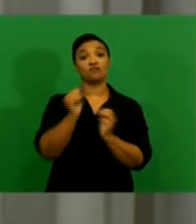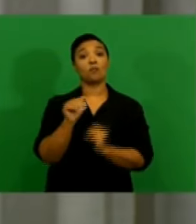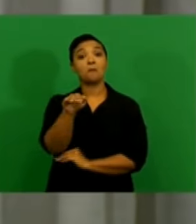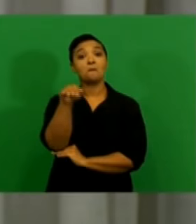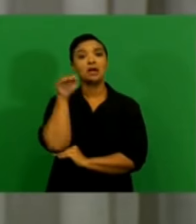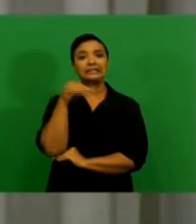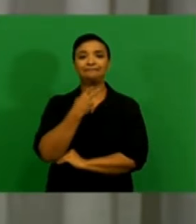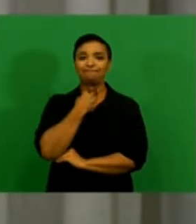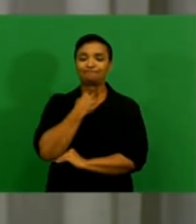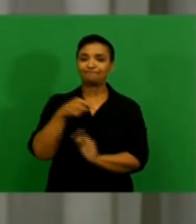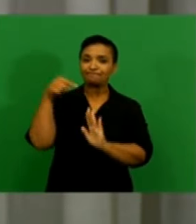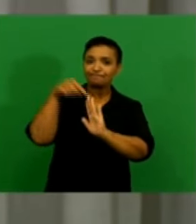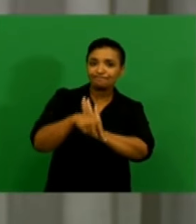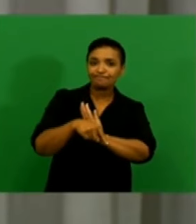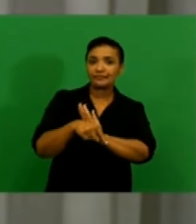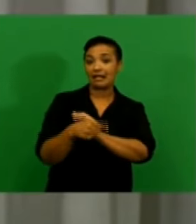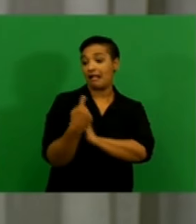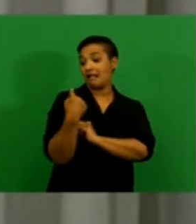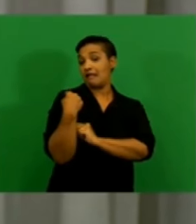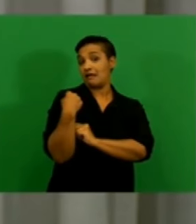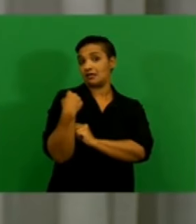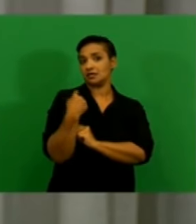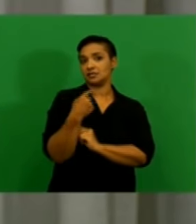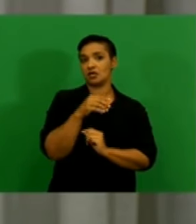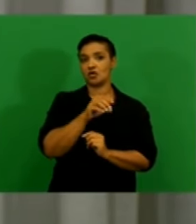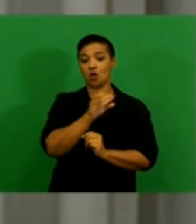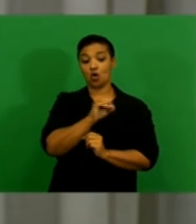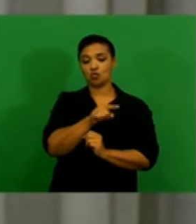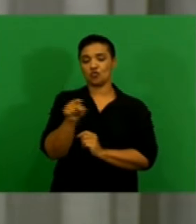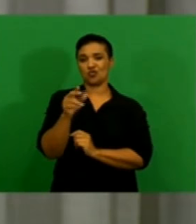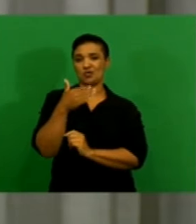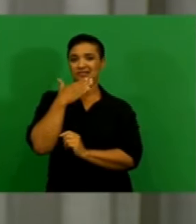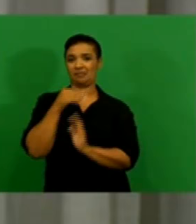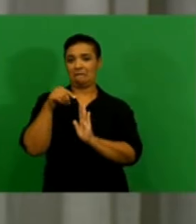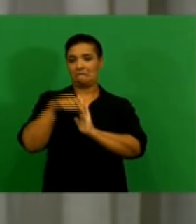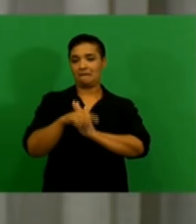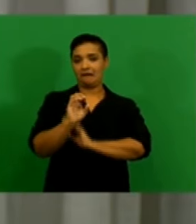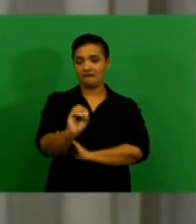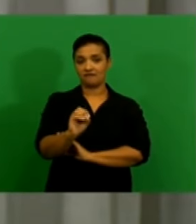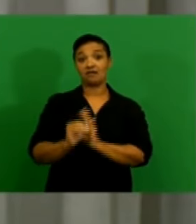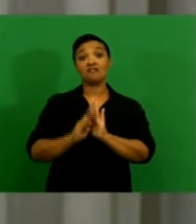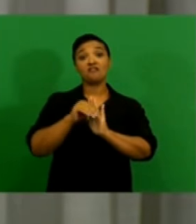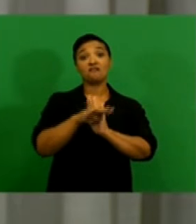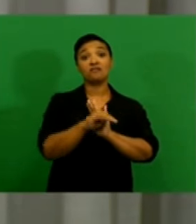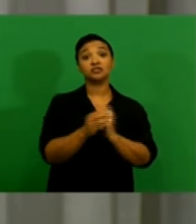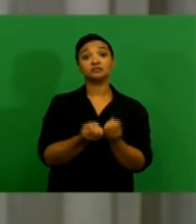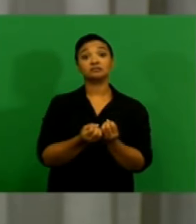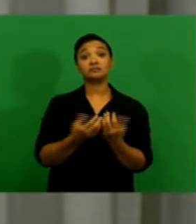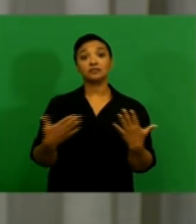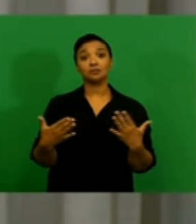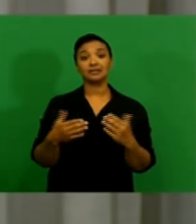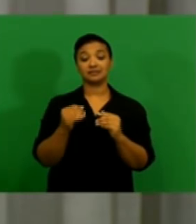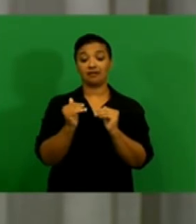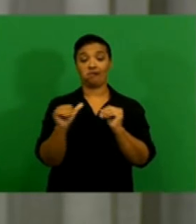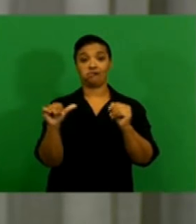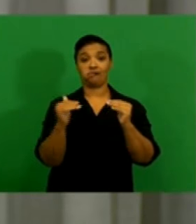deteriorated since the previous meeting of the MPC. Headline inflation is now expected to only return